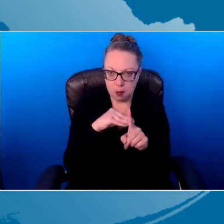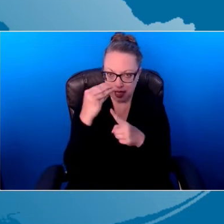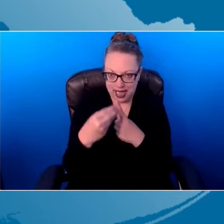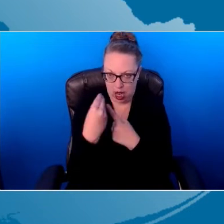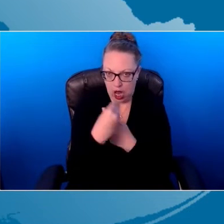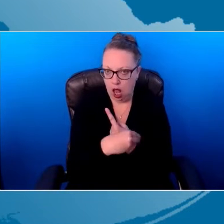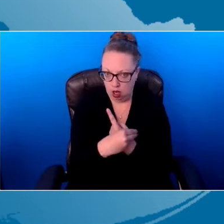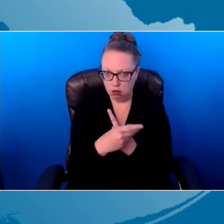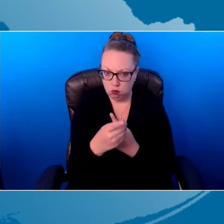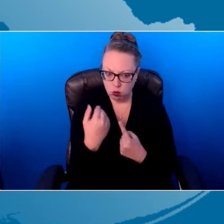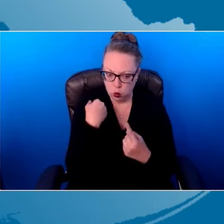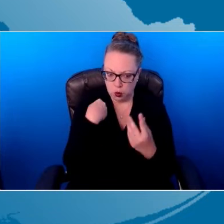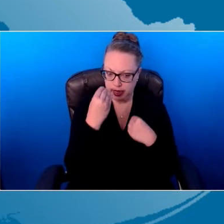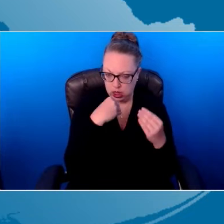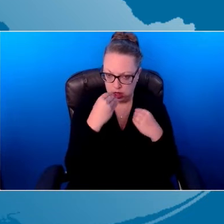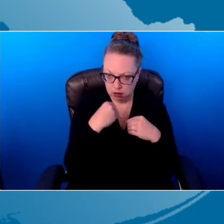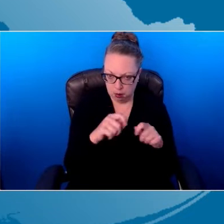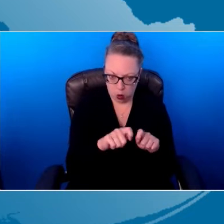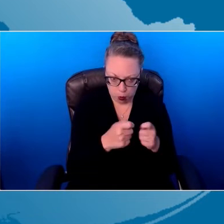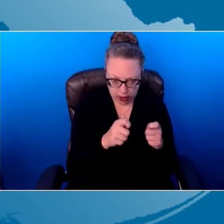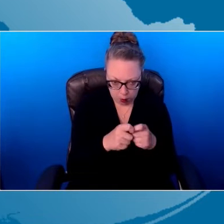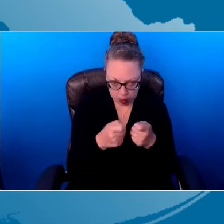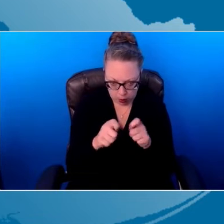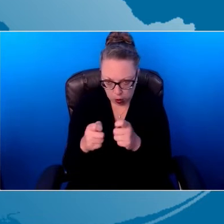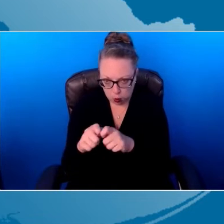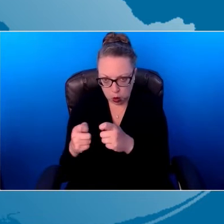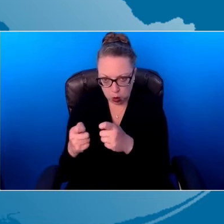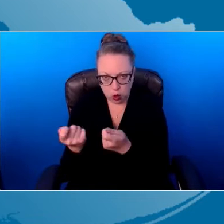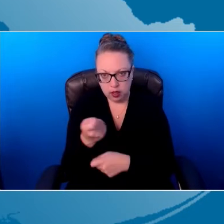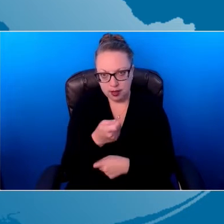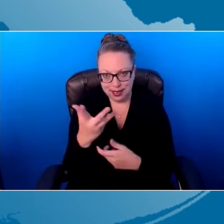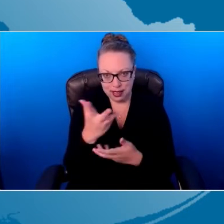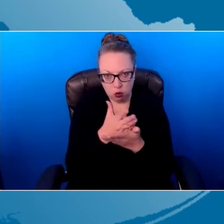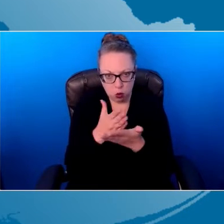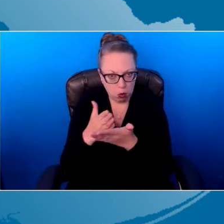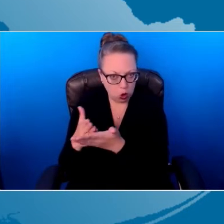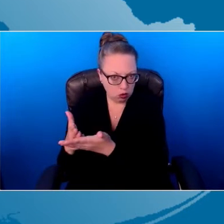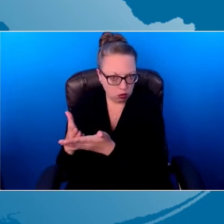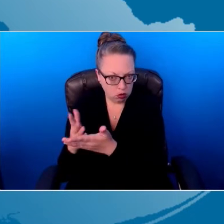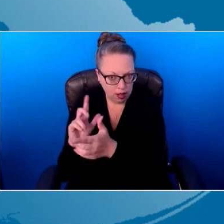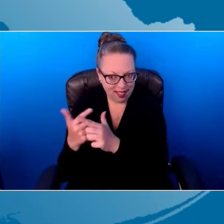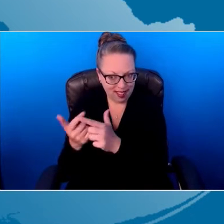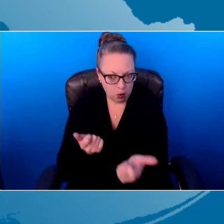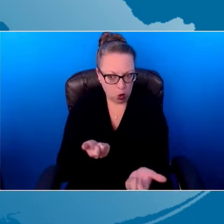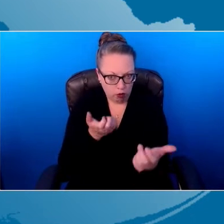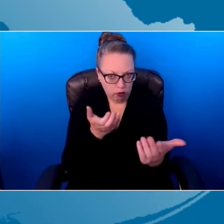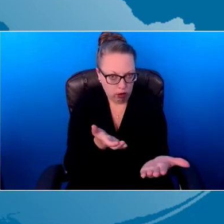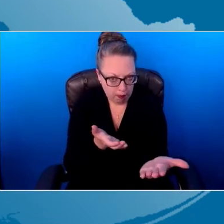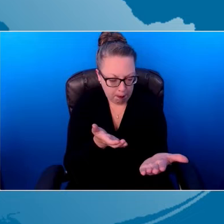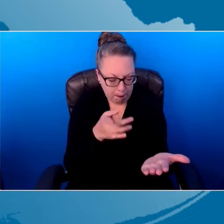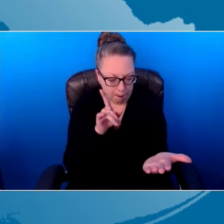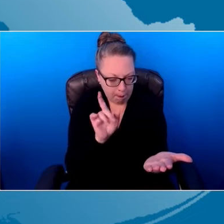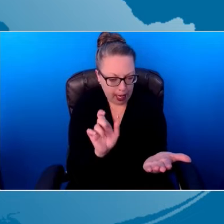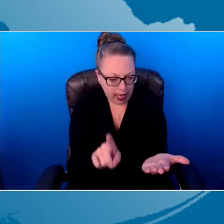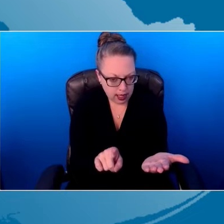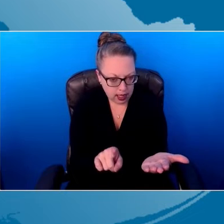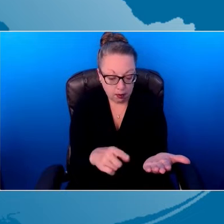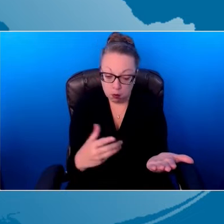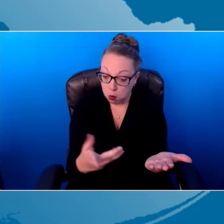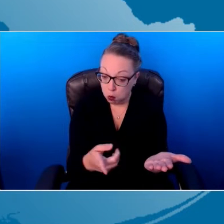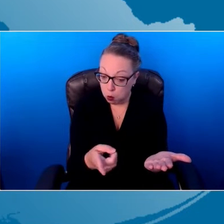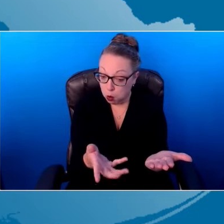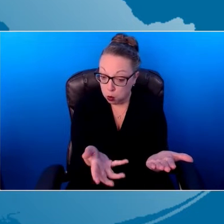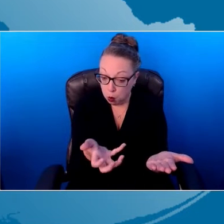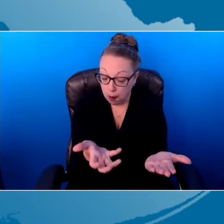for snack time. I'm going to break it into several pieces and I'm going to offer it up to him and I'm going to ask him what he wants.